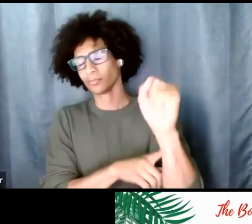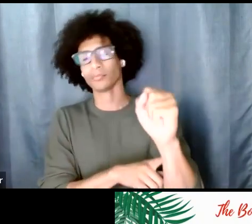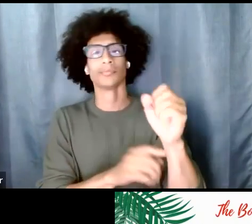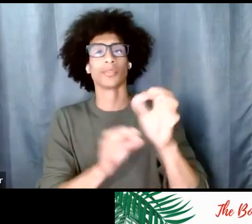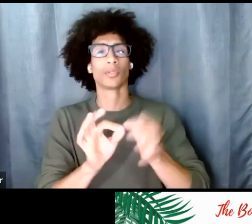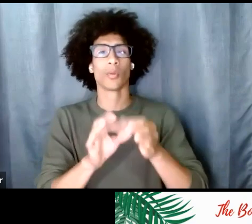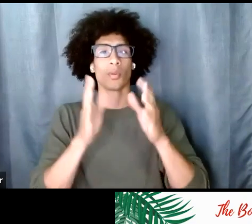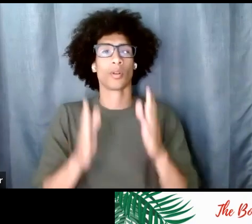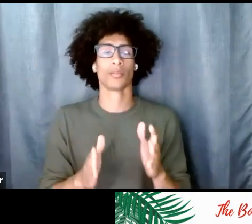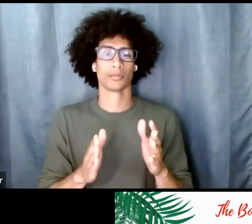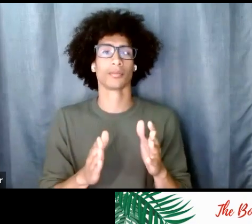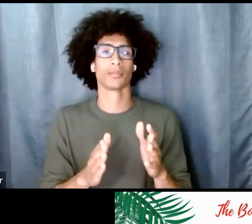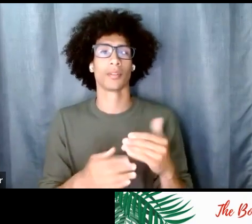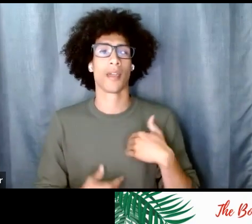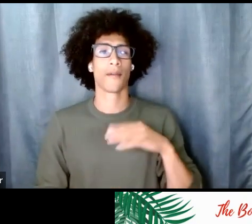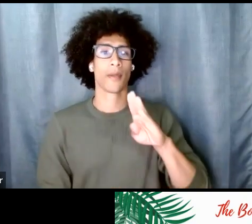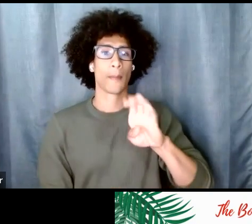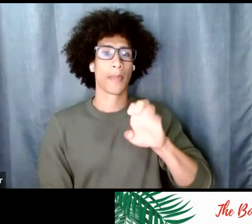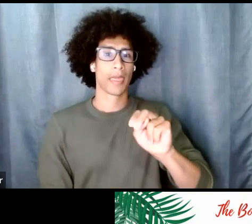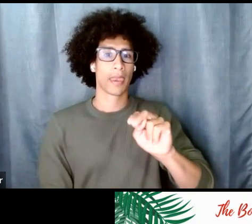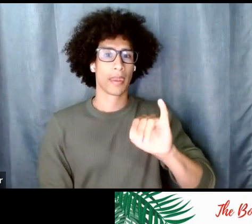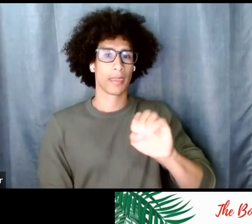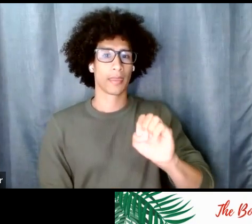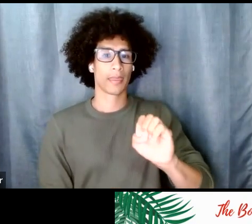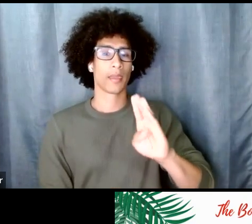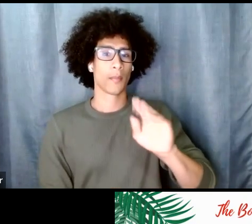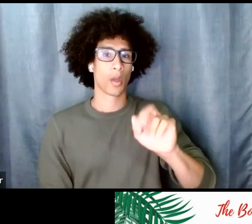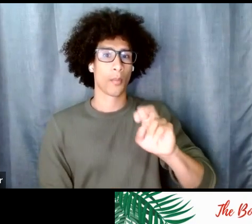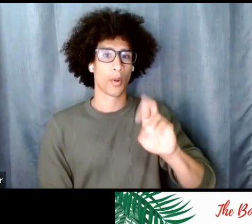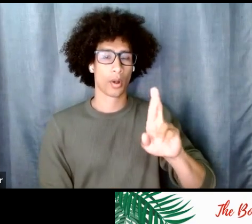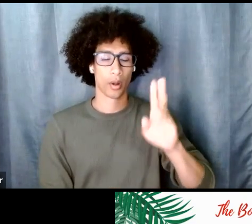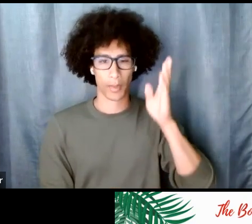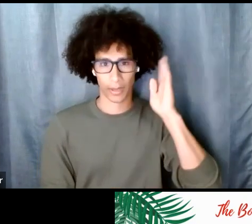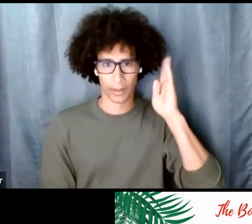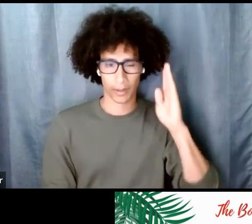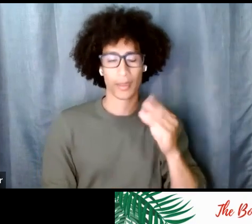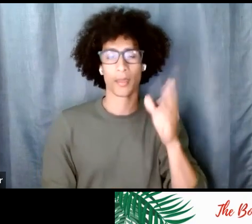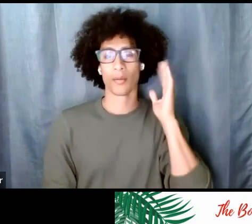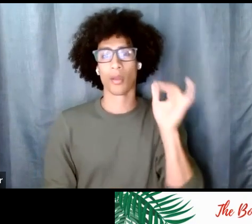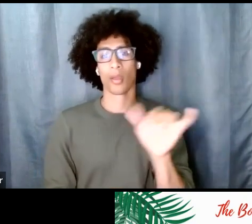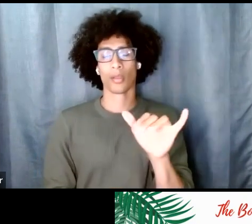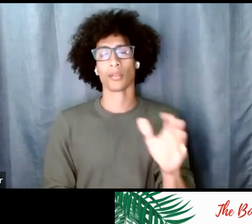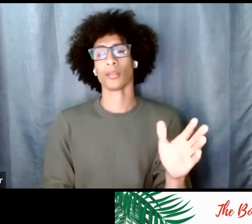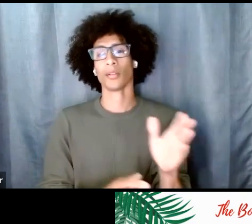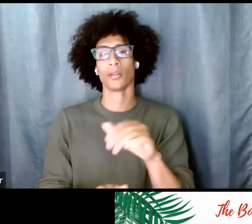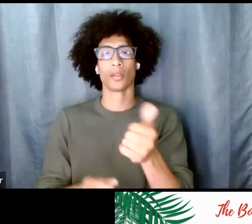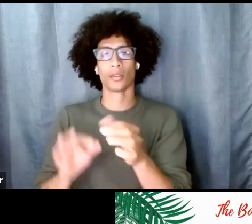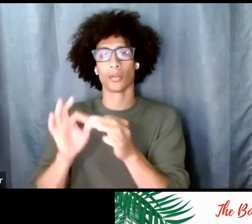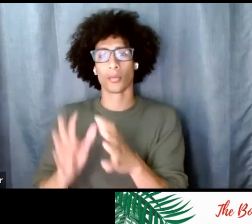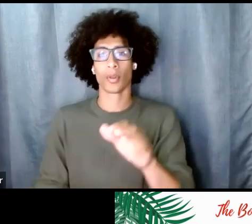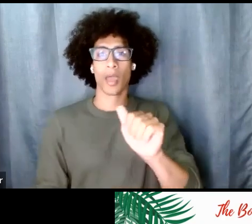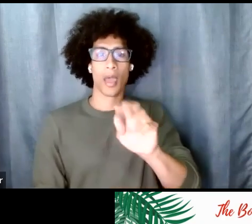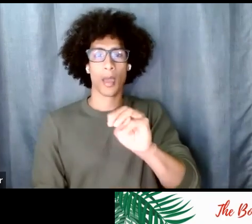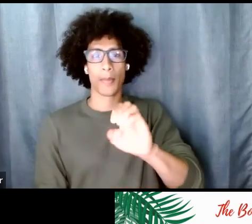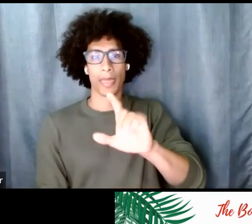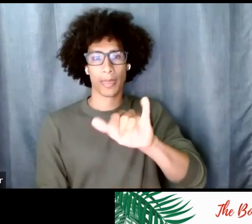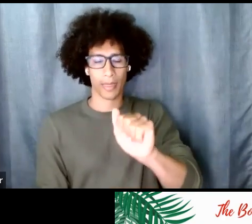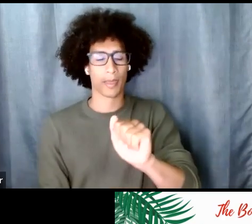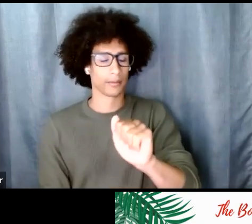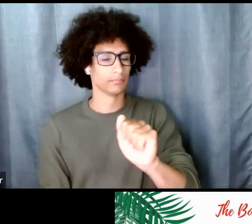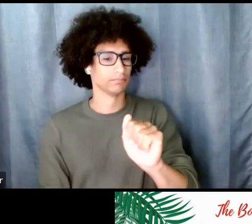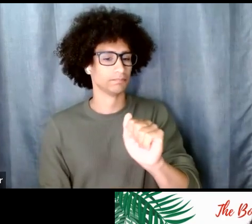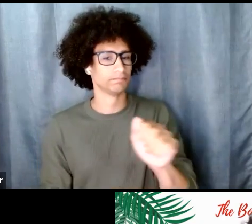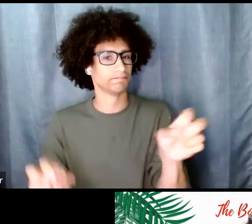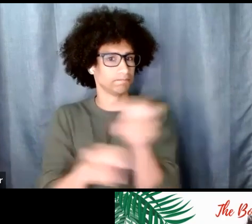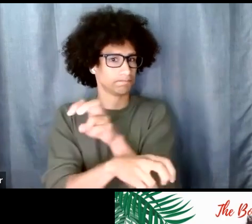we have benny um barber right now and we will also be joined by amelia um boinker as well and